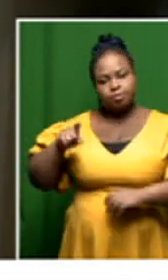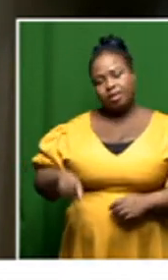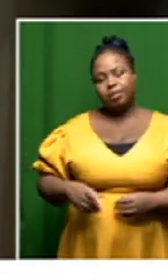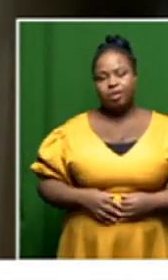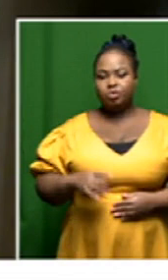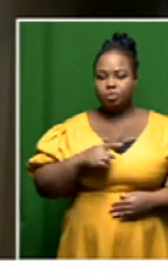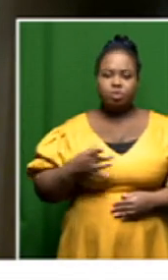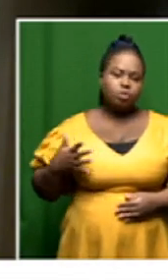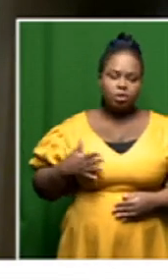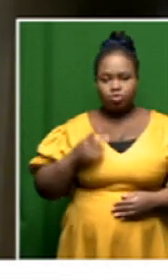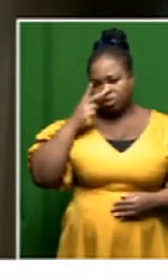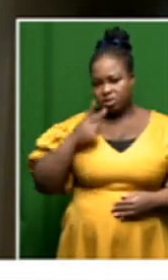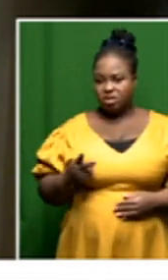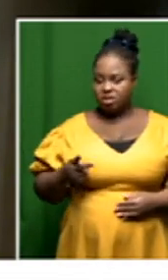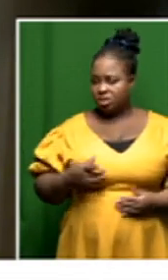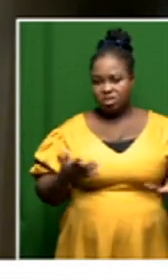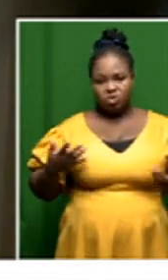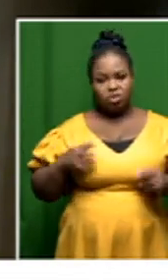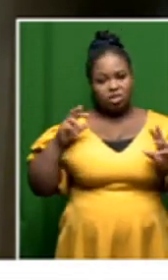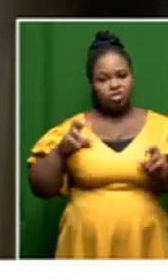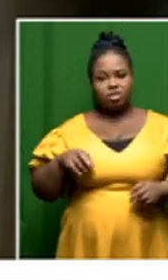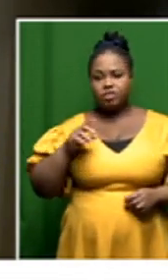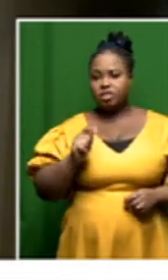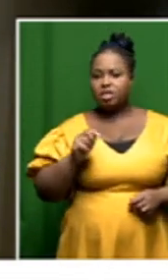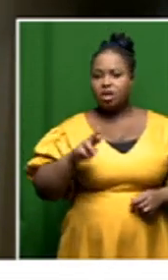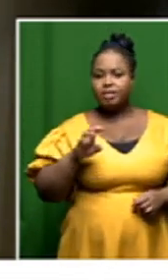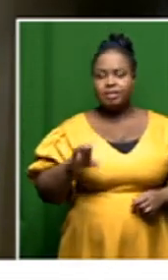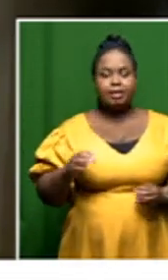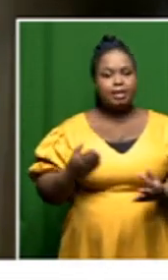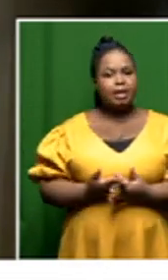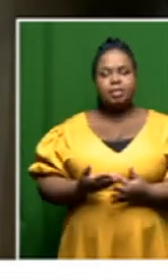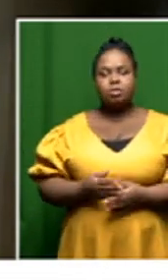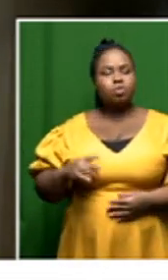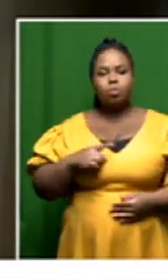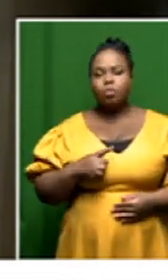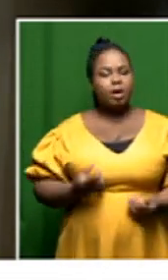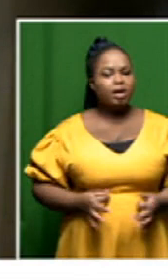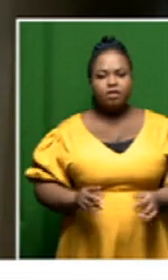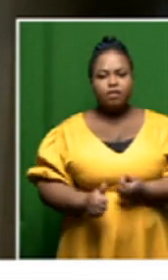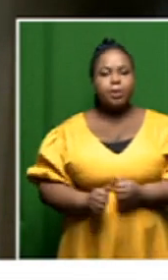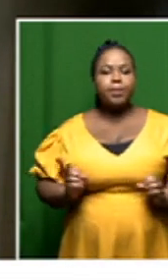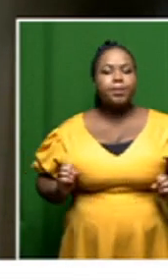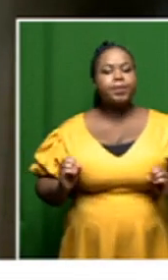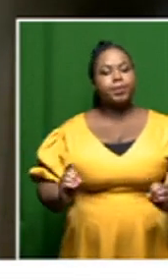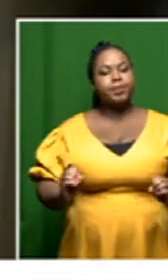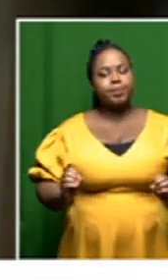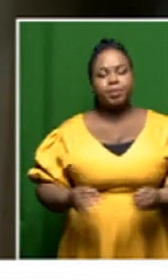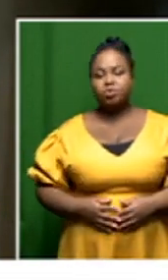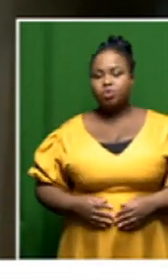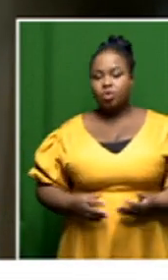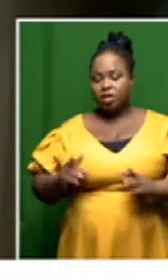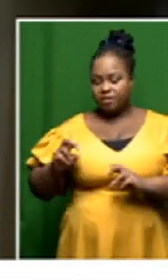so that we can see why these matters of trc related cases have not been followed up have not been